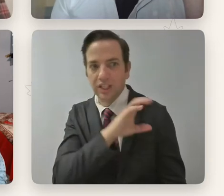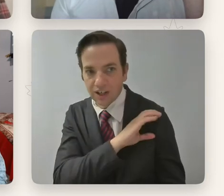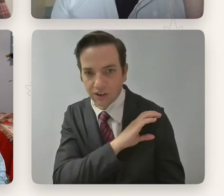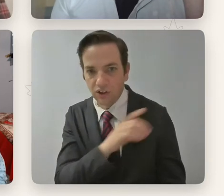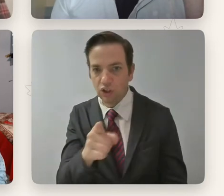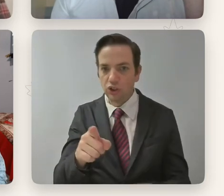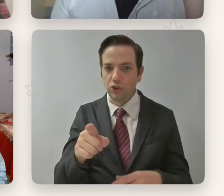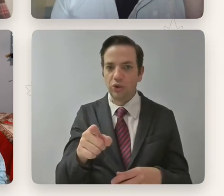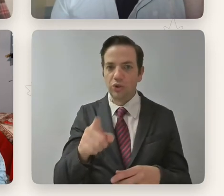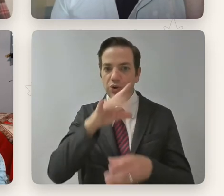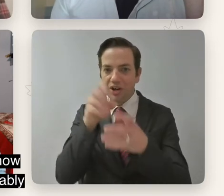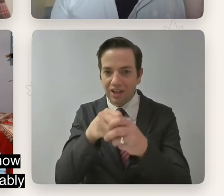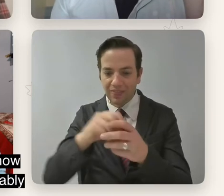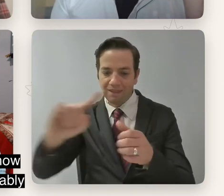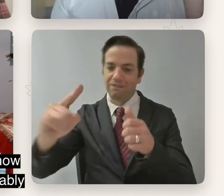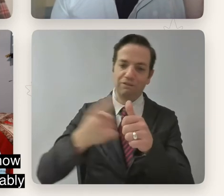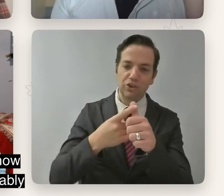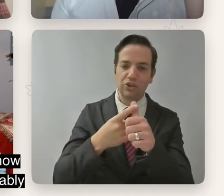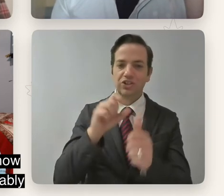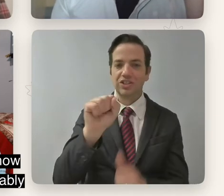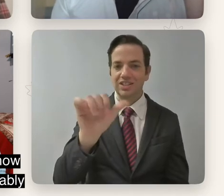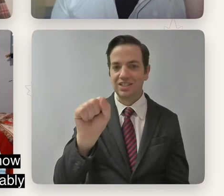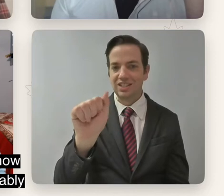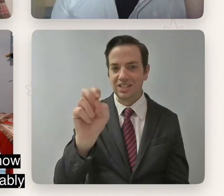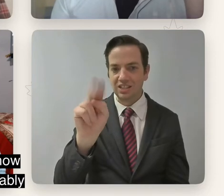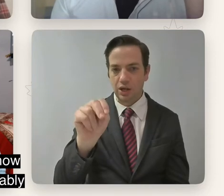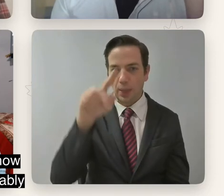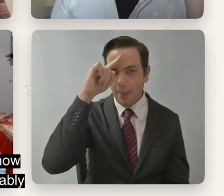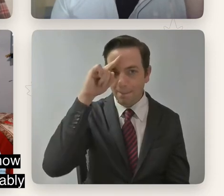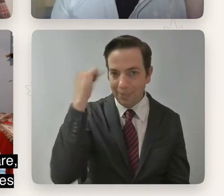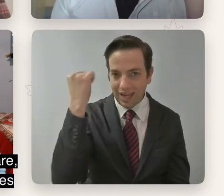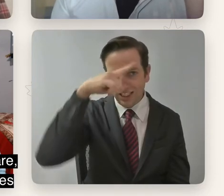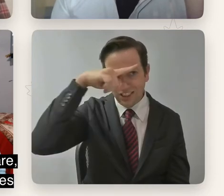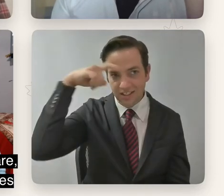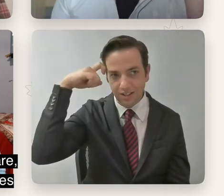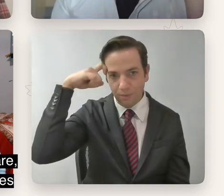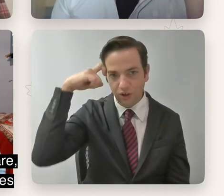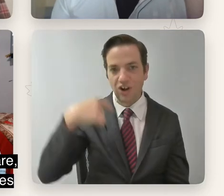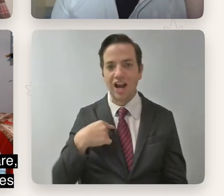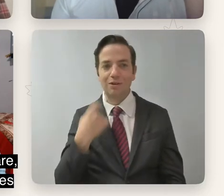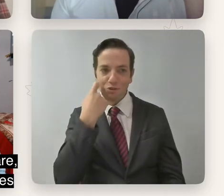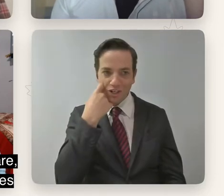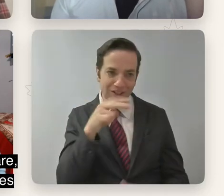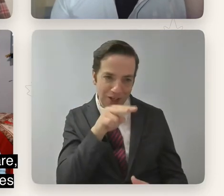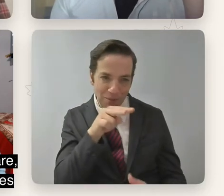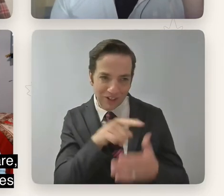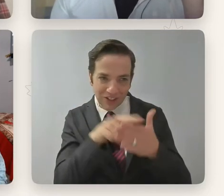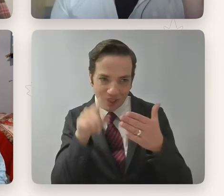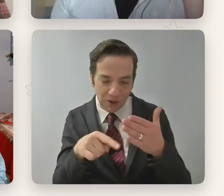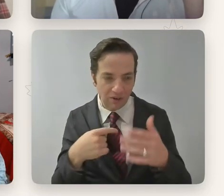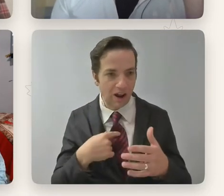of, of Black Summer. Um, it struck me watching the show this weekend, what a remarkably expressive performer you are and how that really